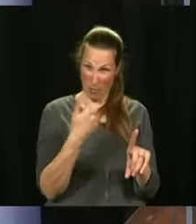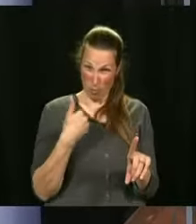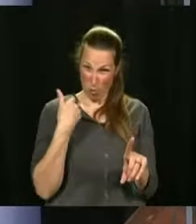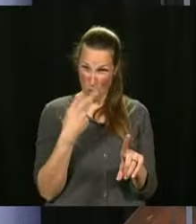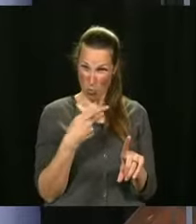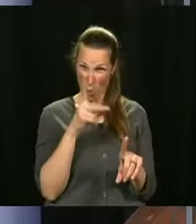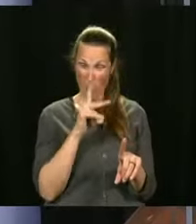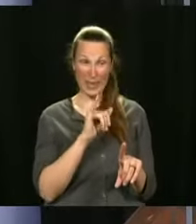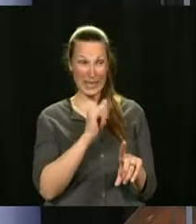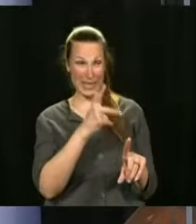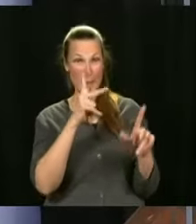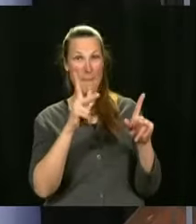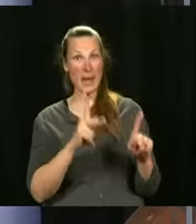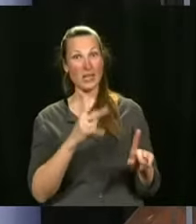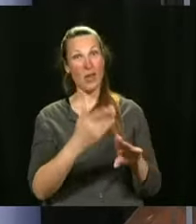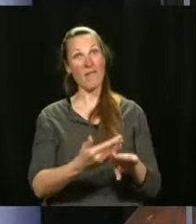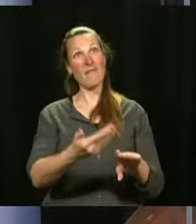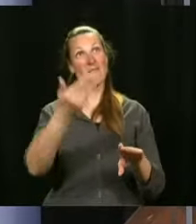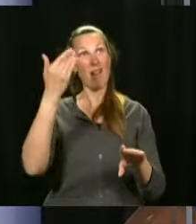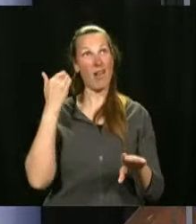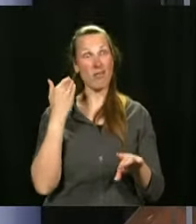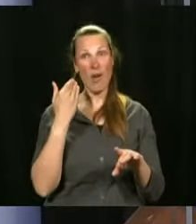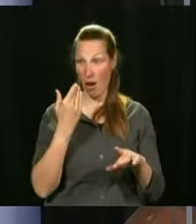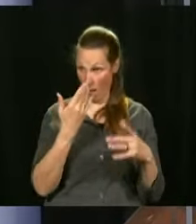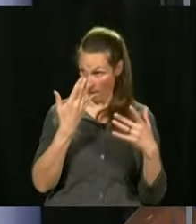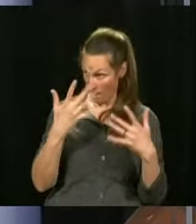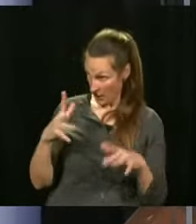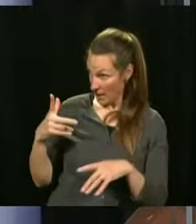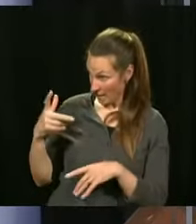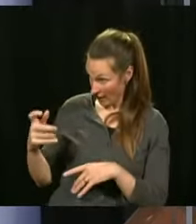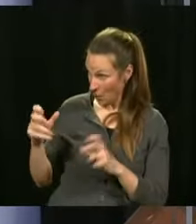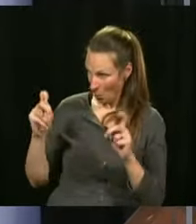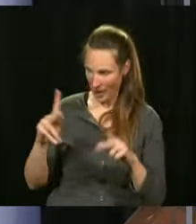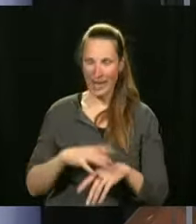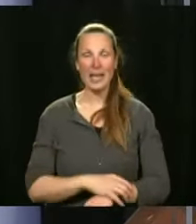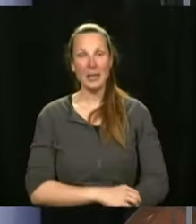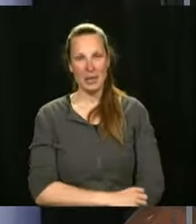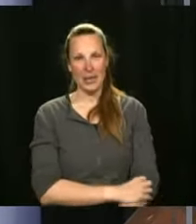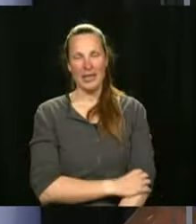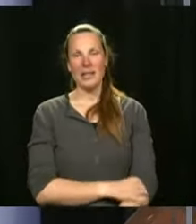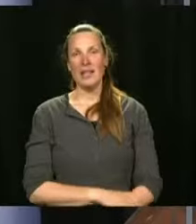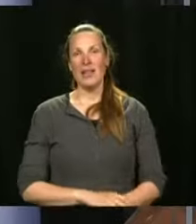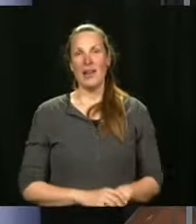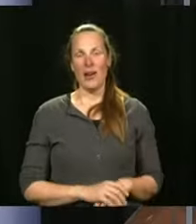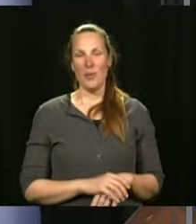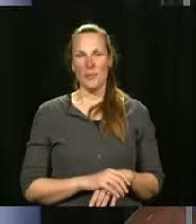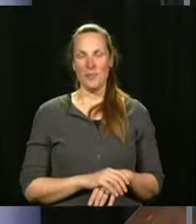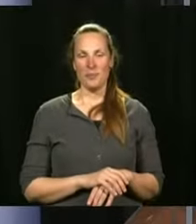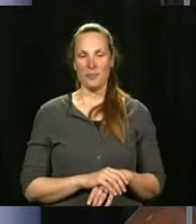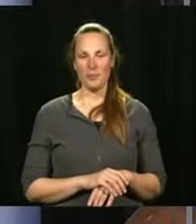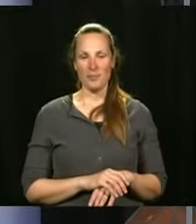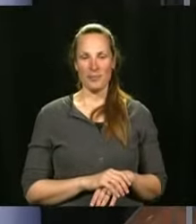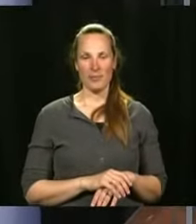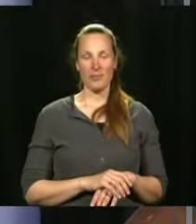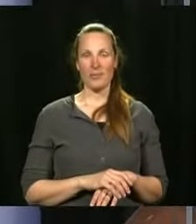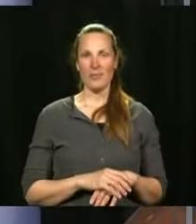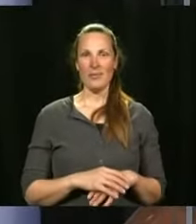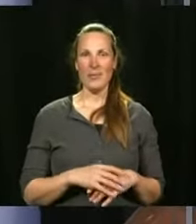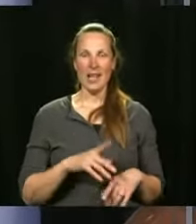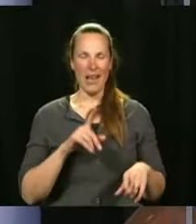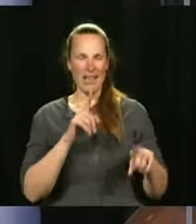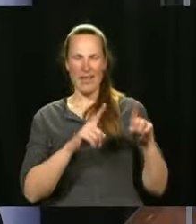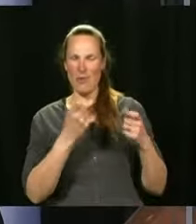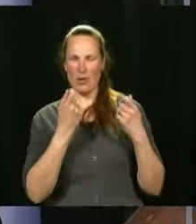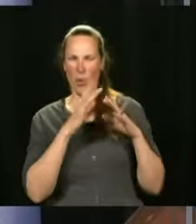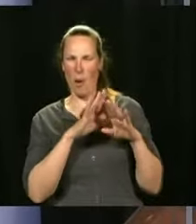somebody who's already been vaccinated you were vaccinated wow okay and there are some things that I don't understand